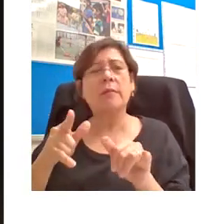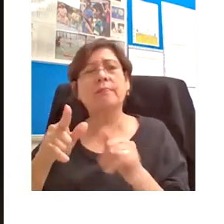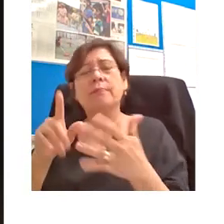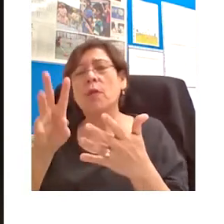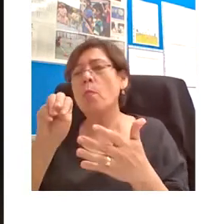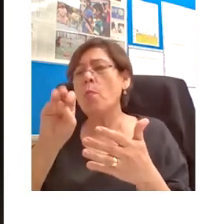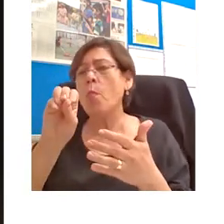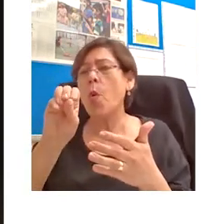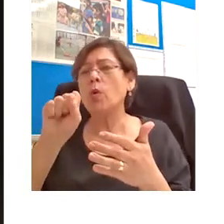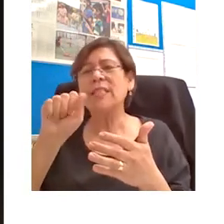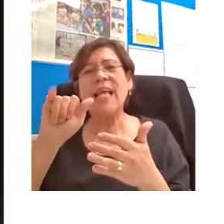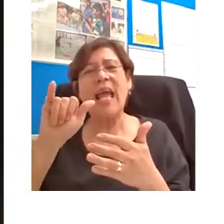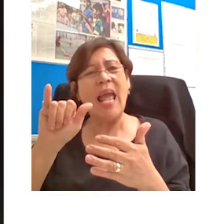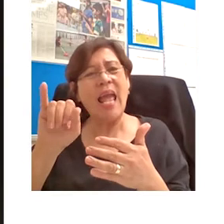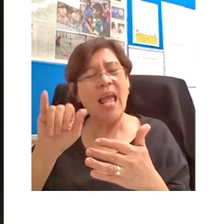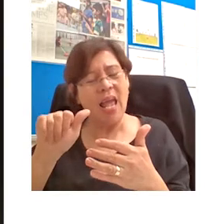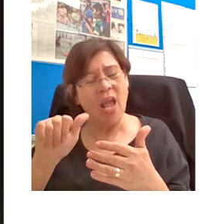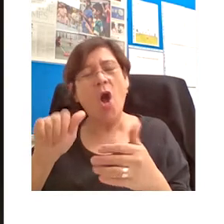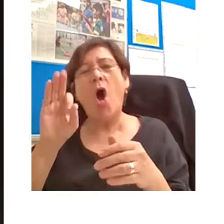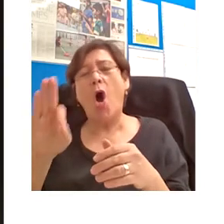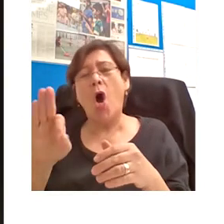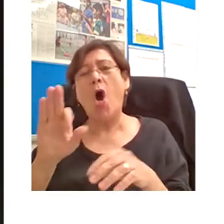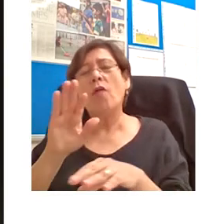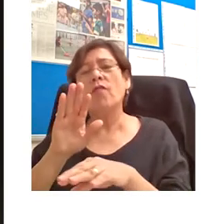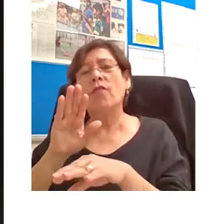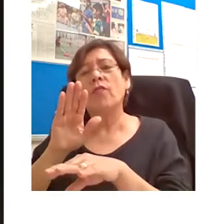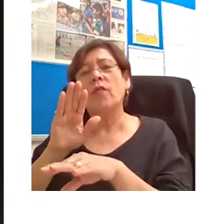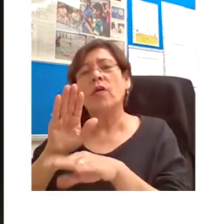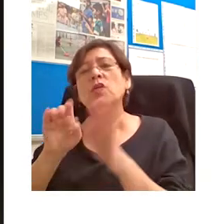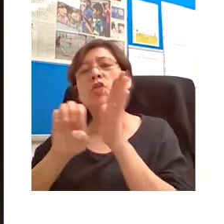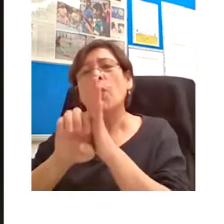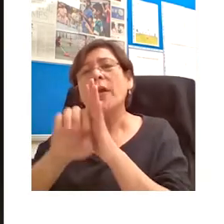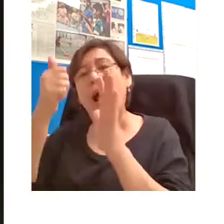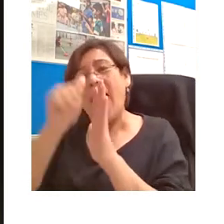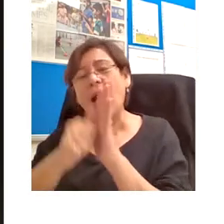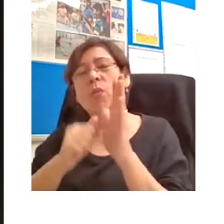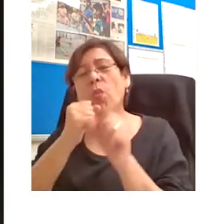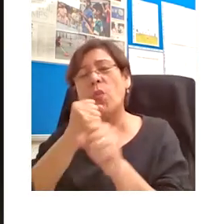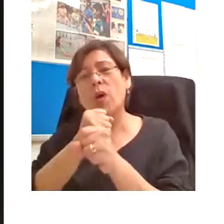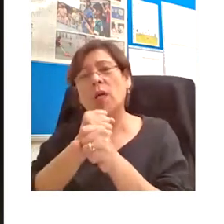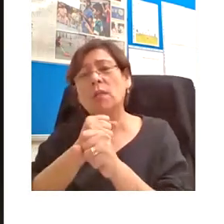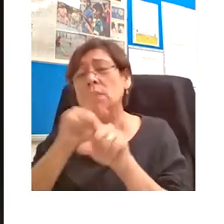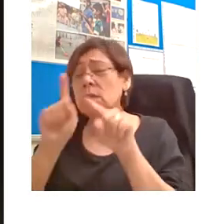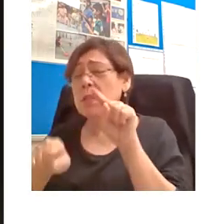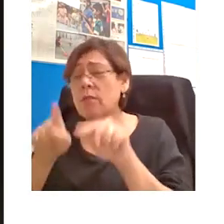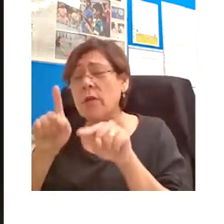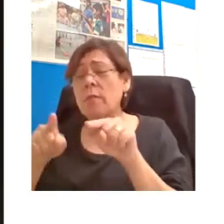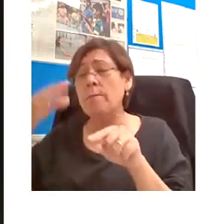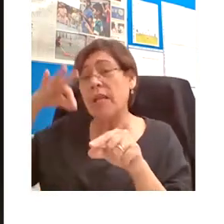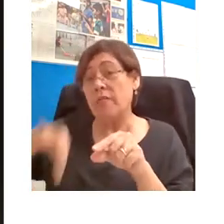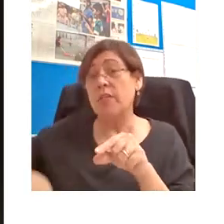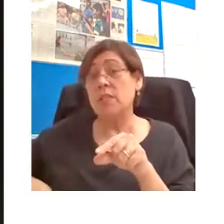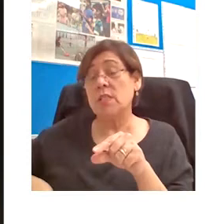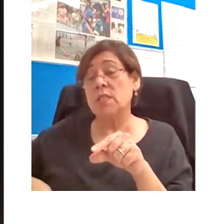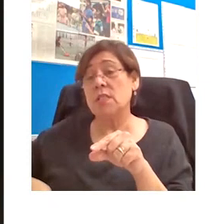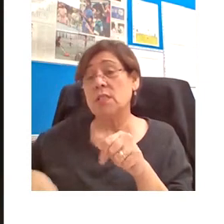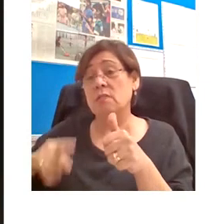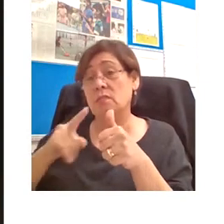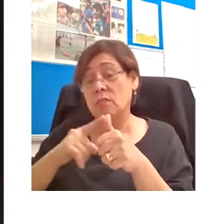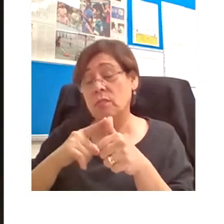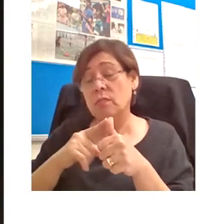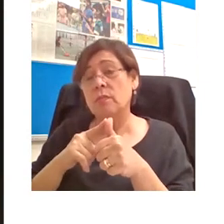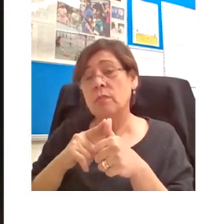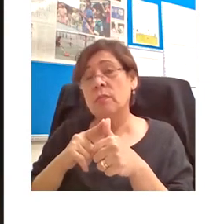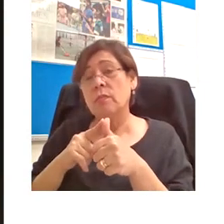cabinet are highly granular, it's composed out of many small pieces and there are many beneficial consequences of this. For one thing,